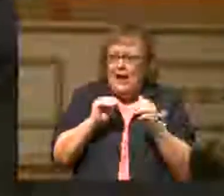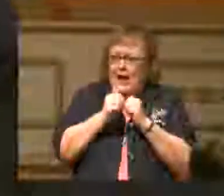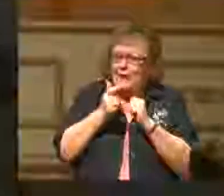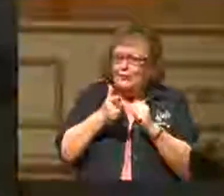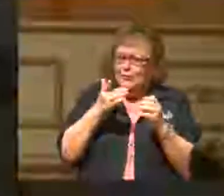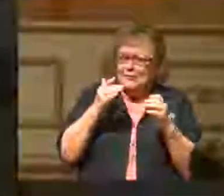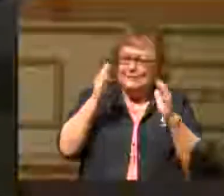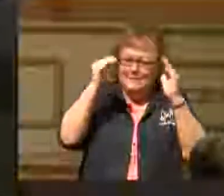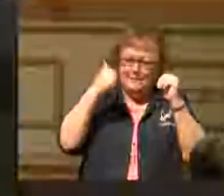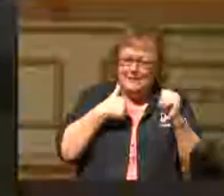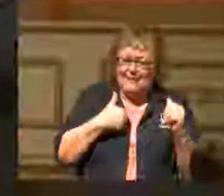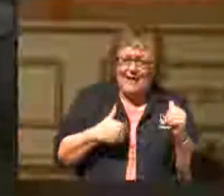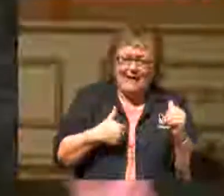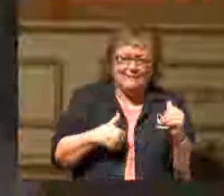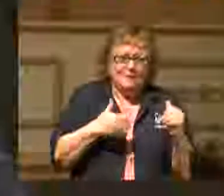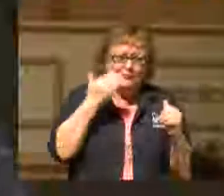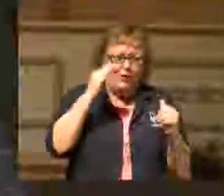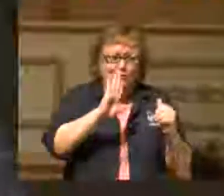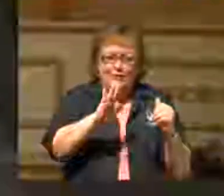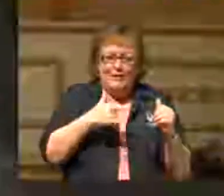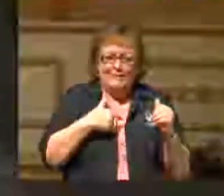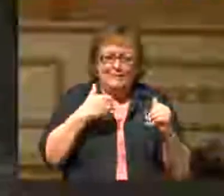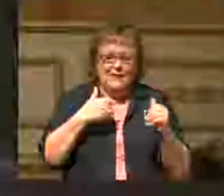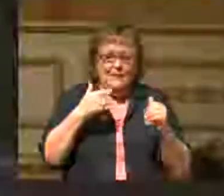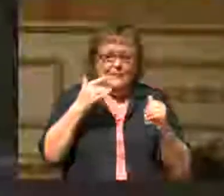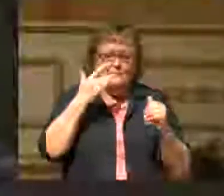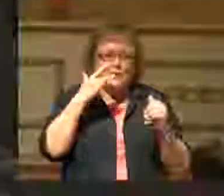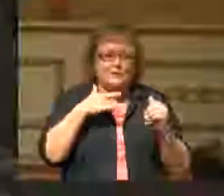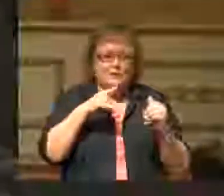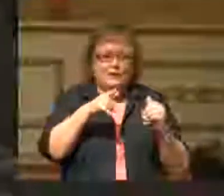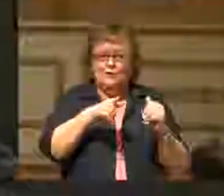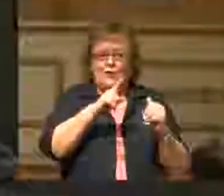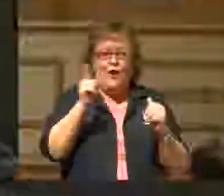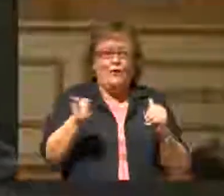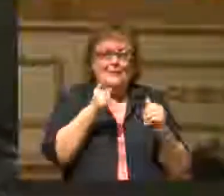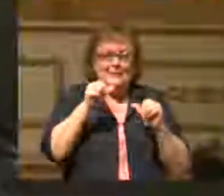can you expect me to have to know that you're having a birthday? You never look any older.